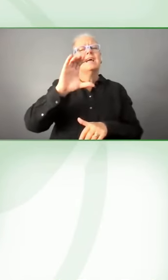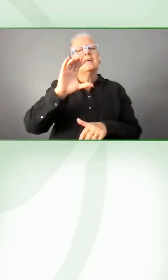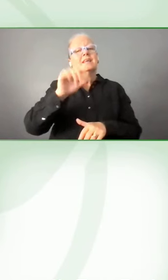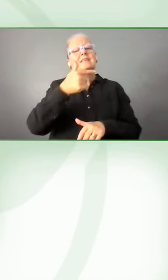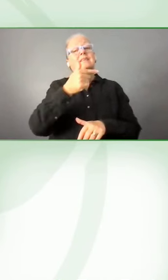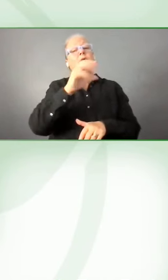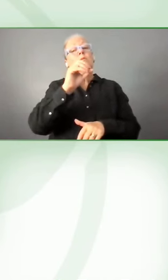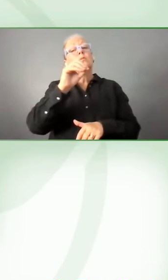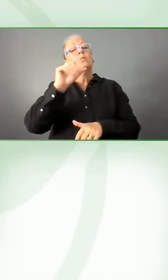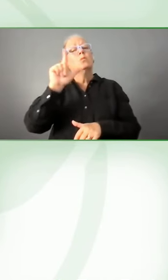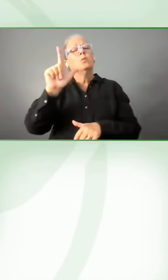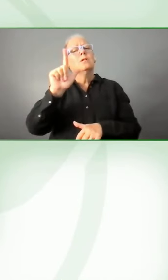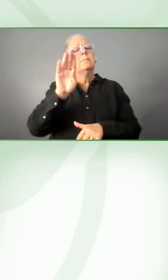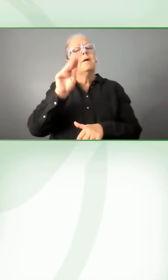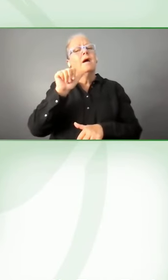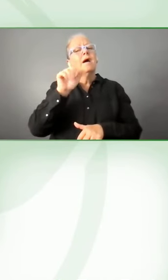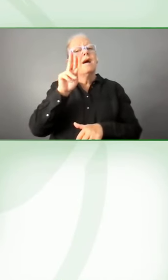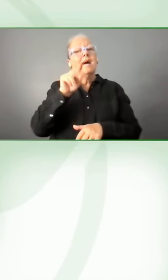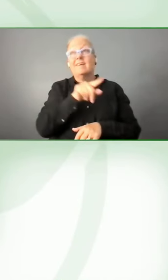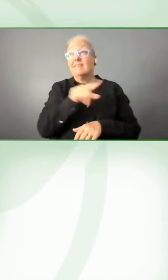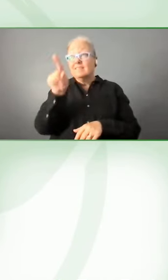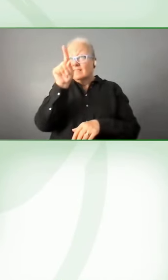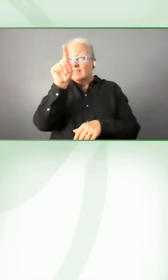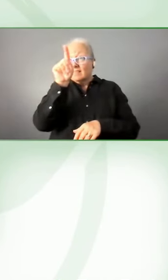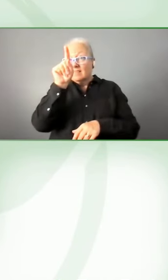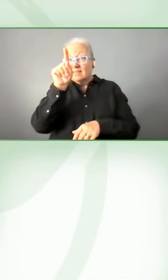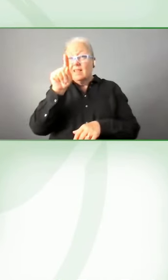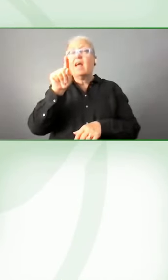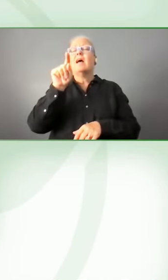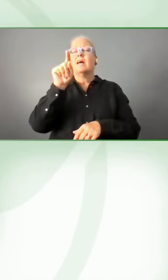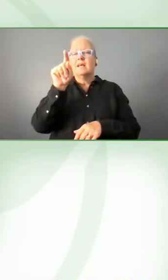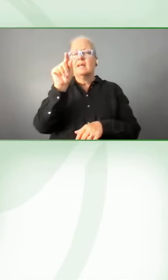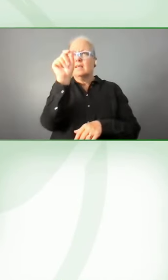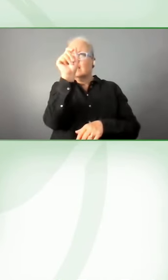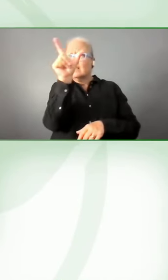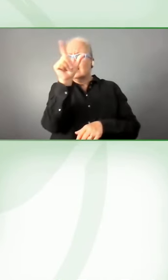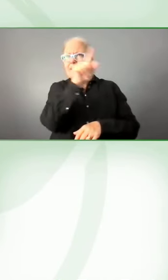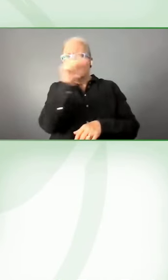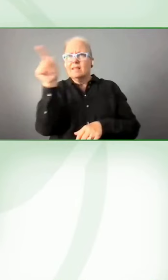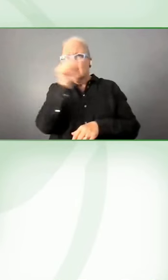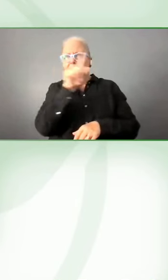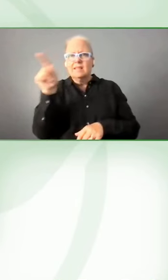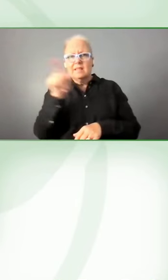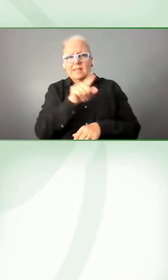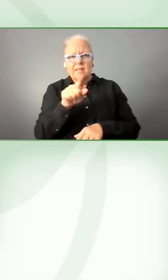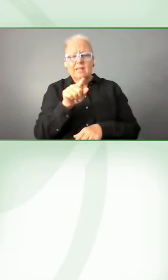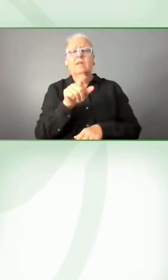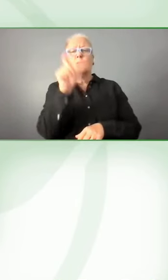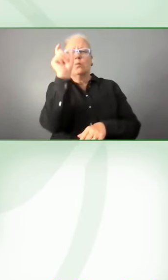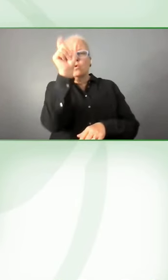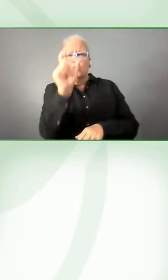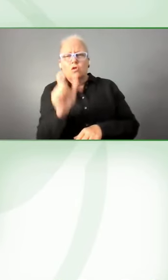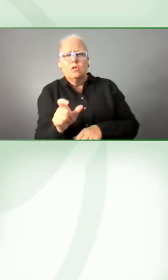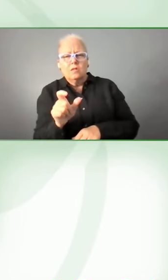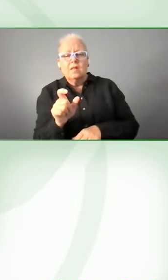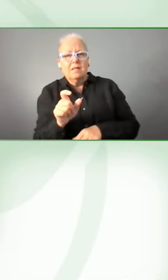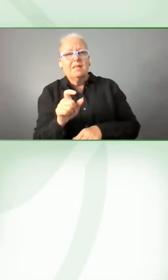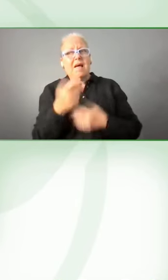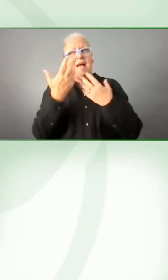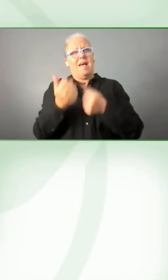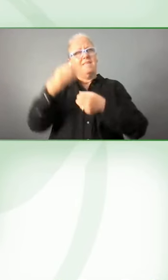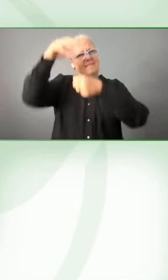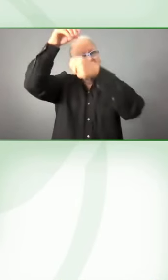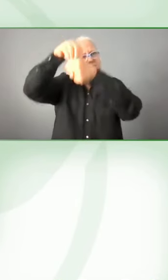then it highlights the words that are included in the dictionary. Well, yes, that's